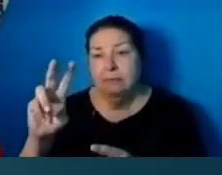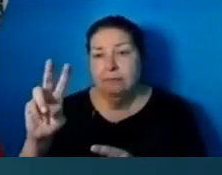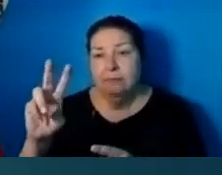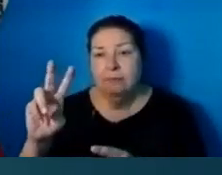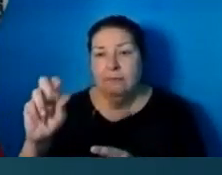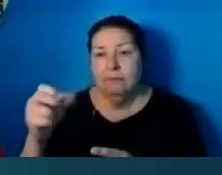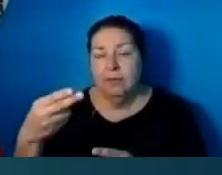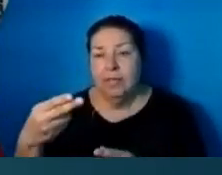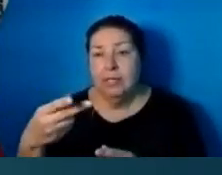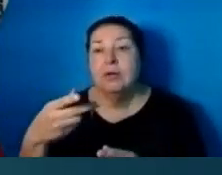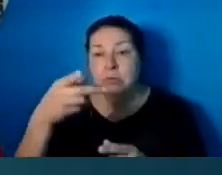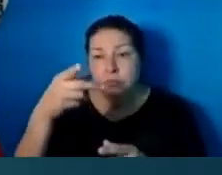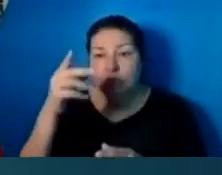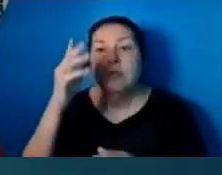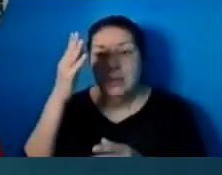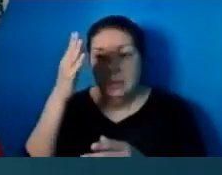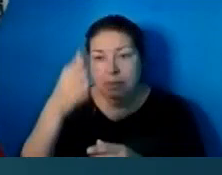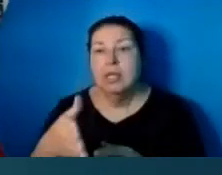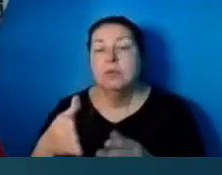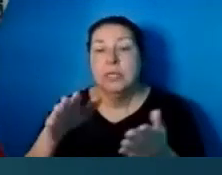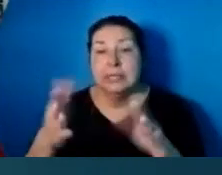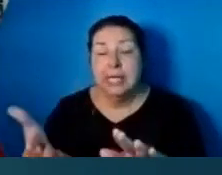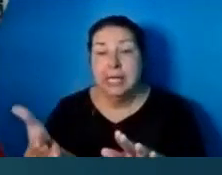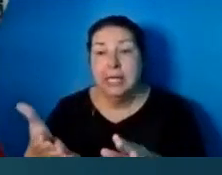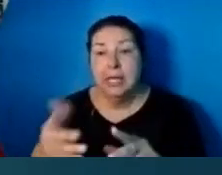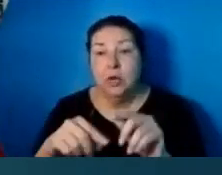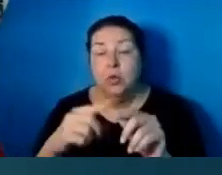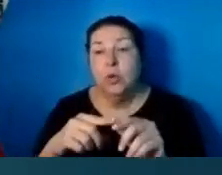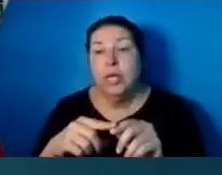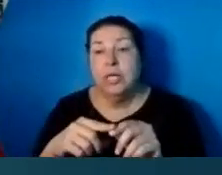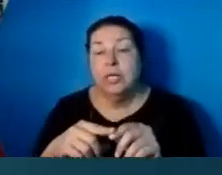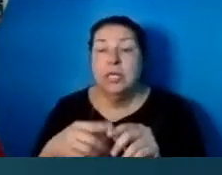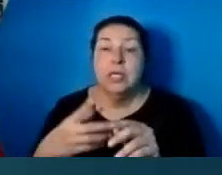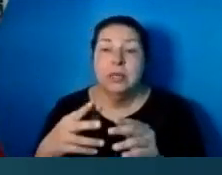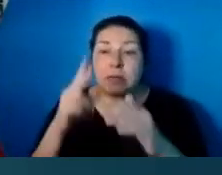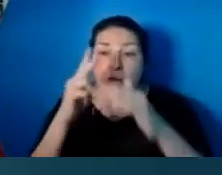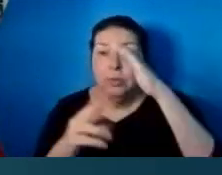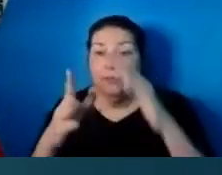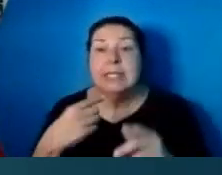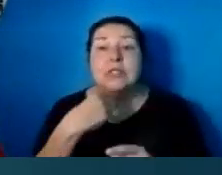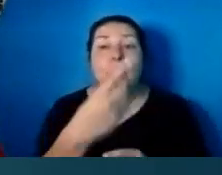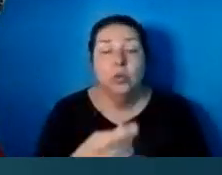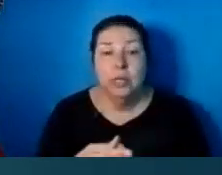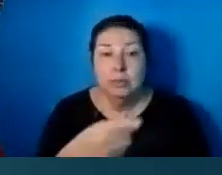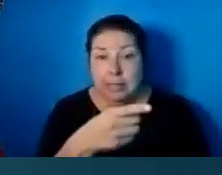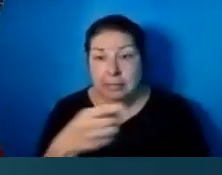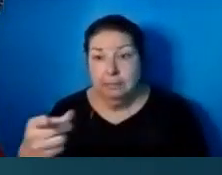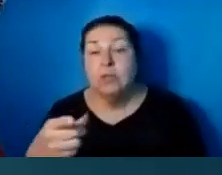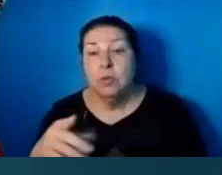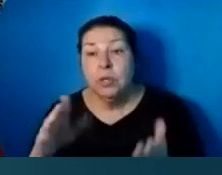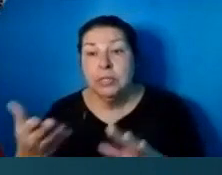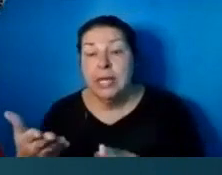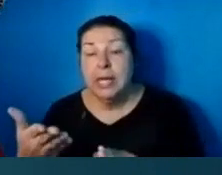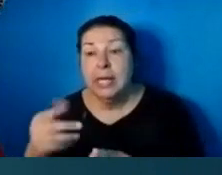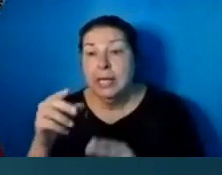them, they repented. And when God saw that the repentance, he was very